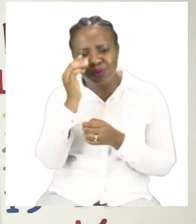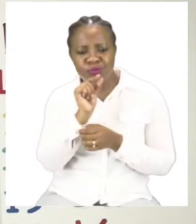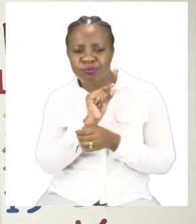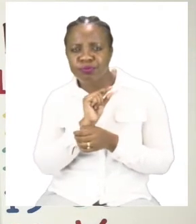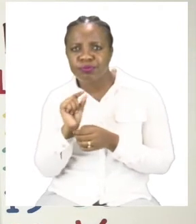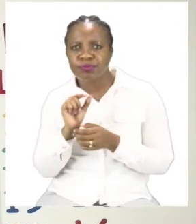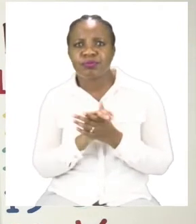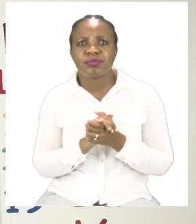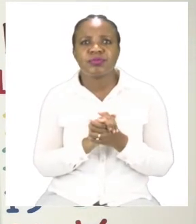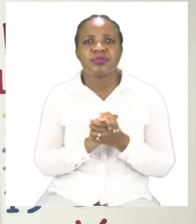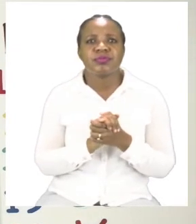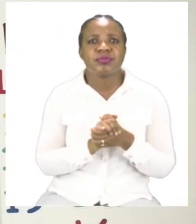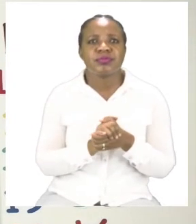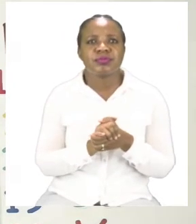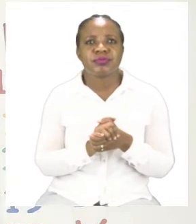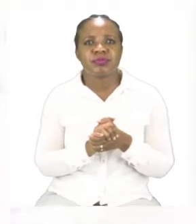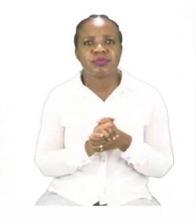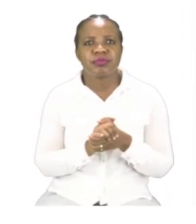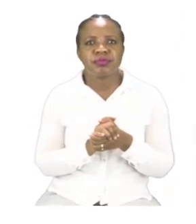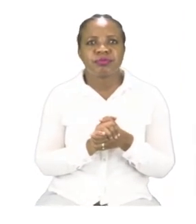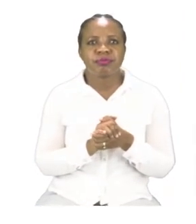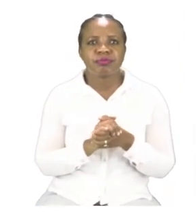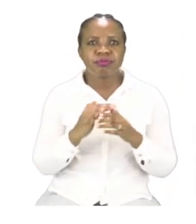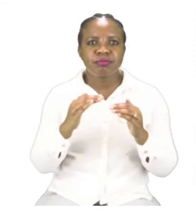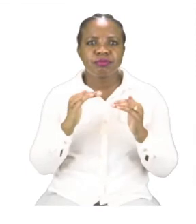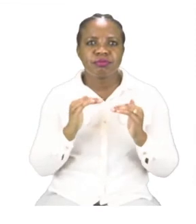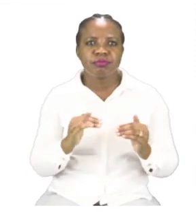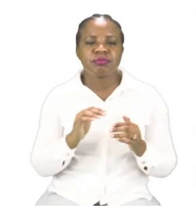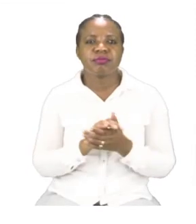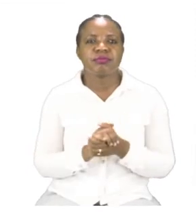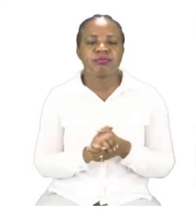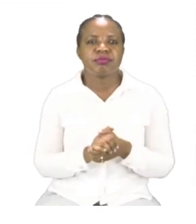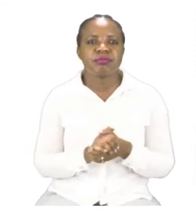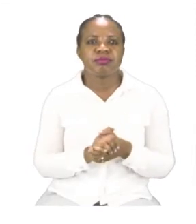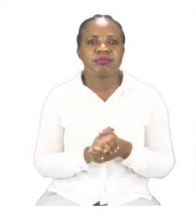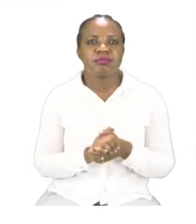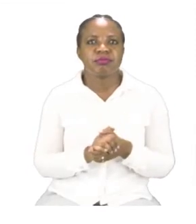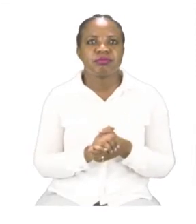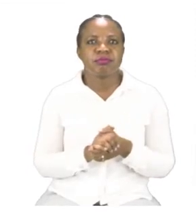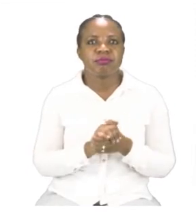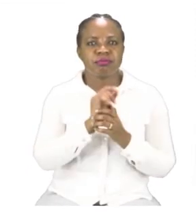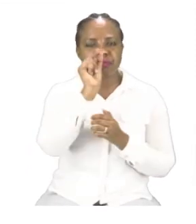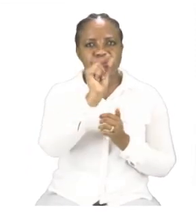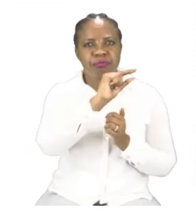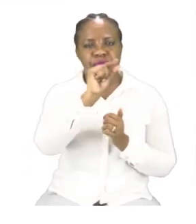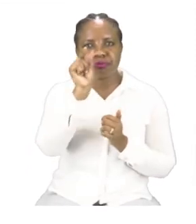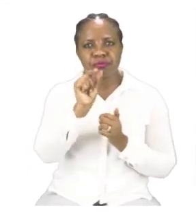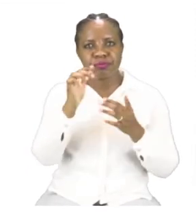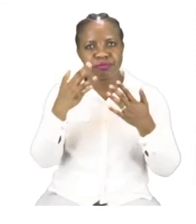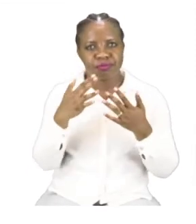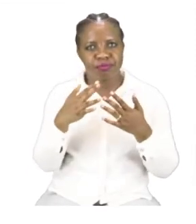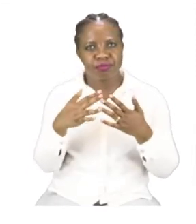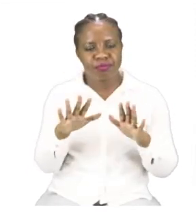asking you to do something else. So let us take a look at the exercise. After you are done, you are going to use the